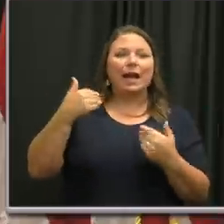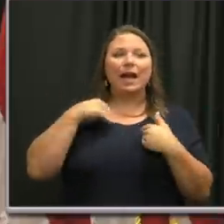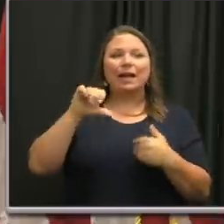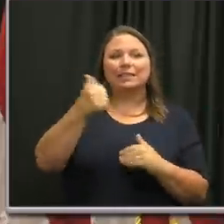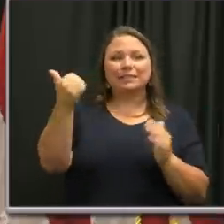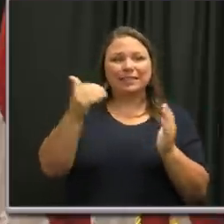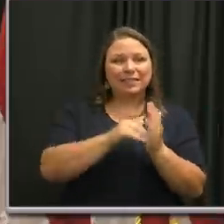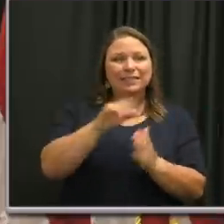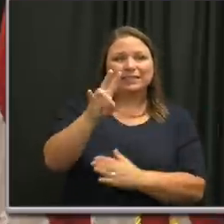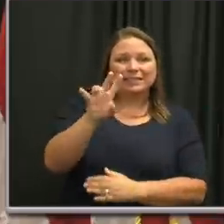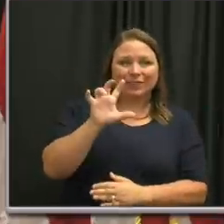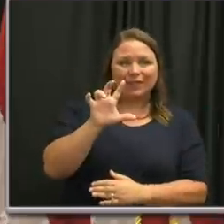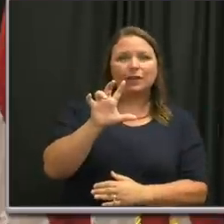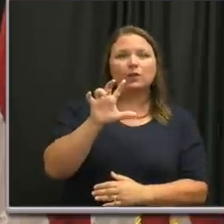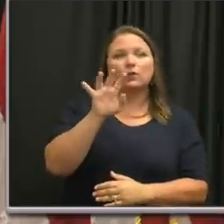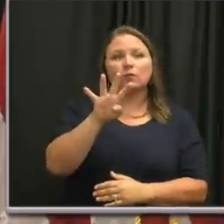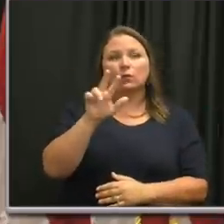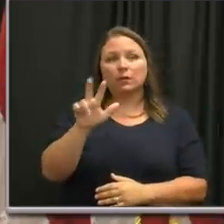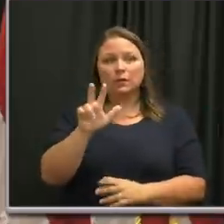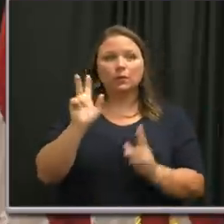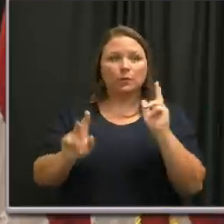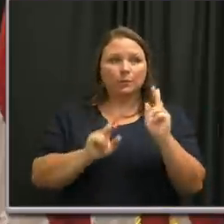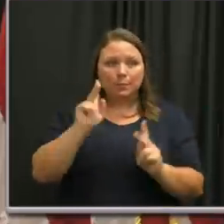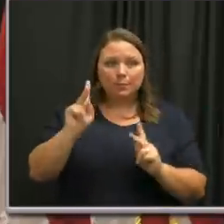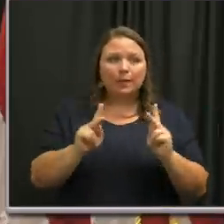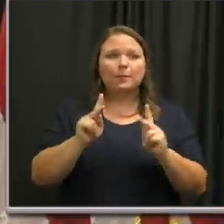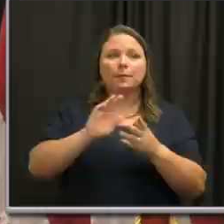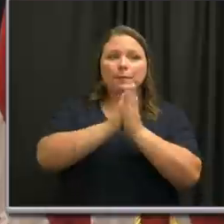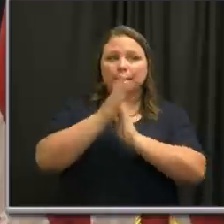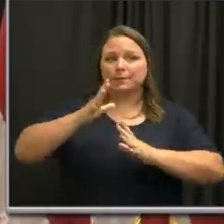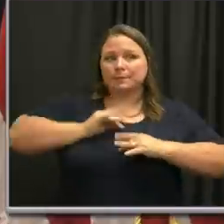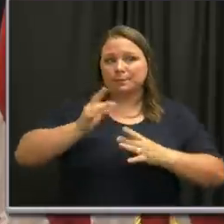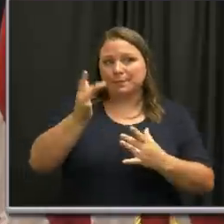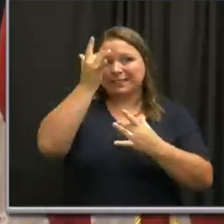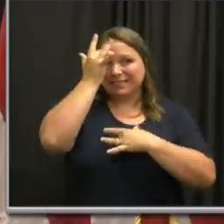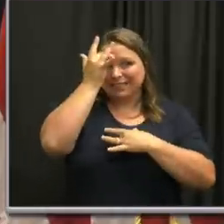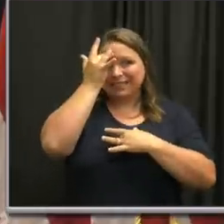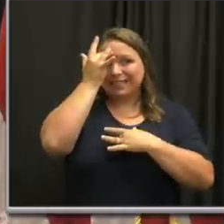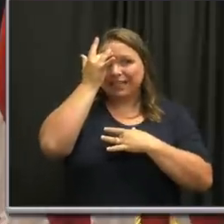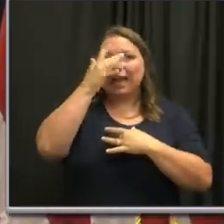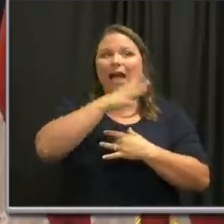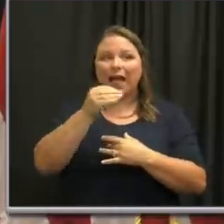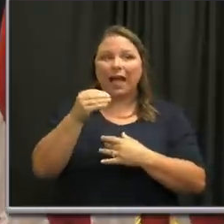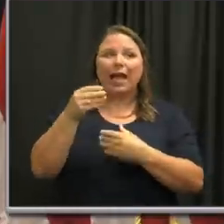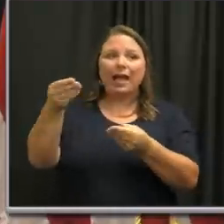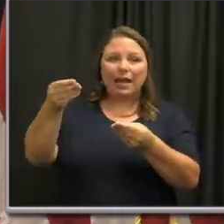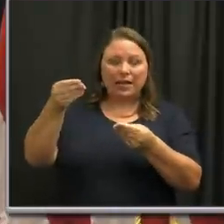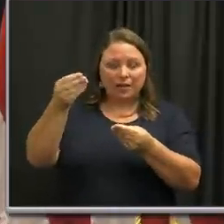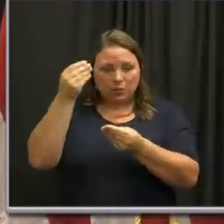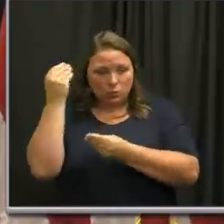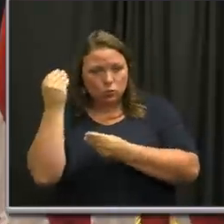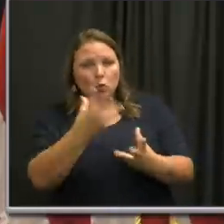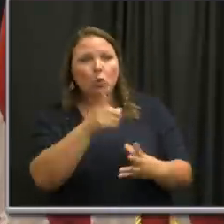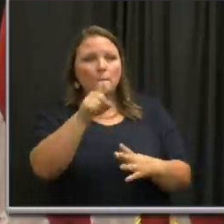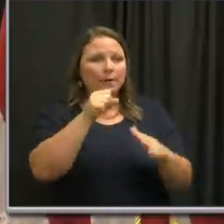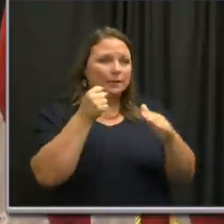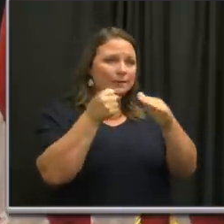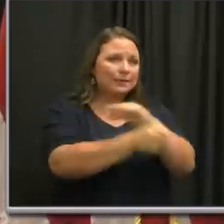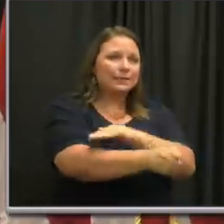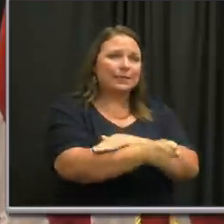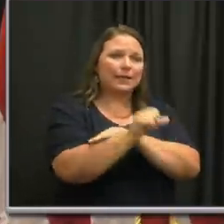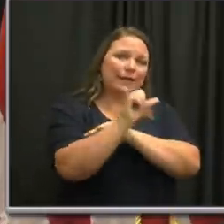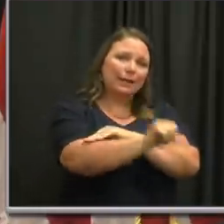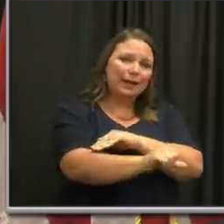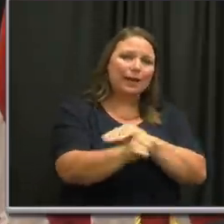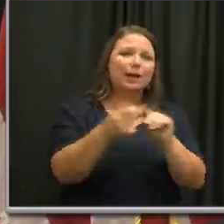,743 individuals have tested positive and received verbal and written quarantine orders from